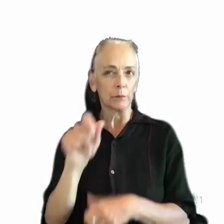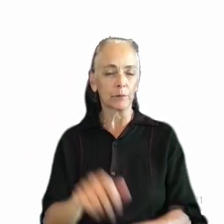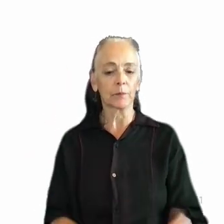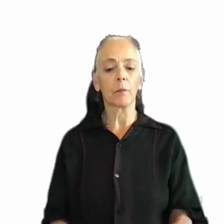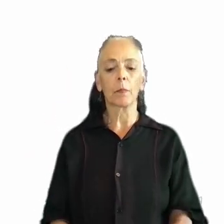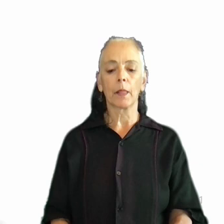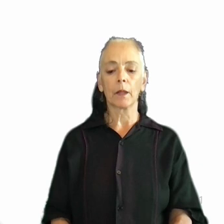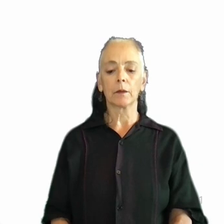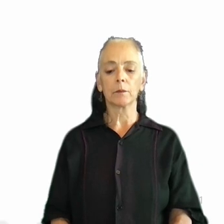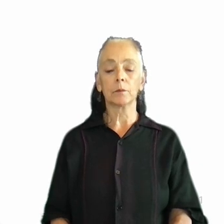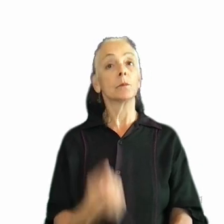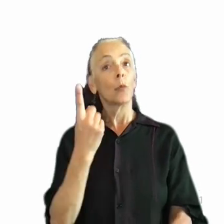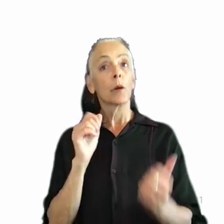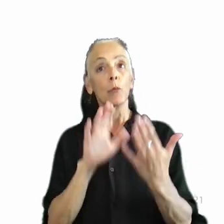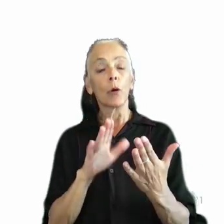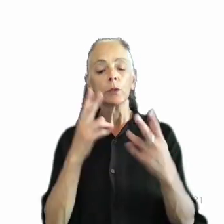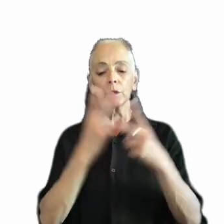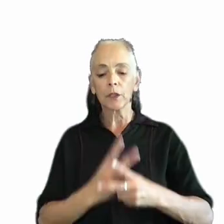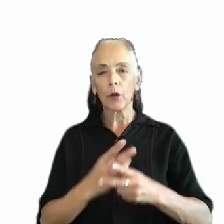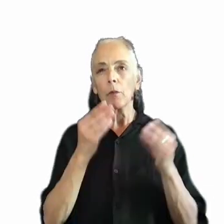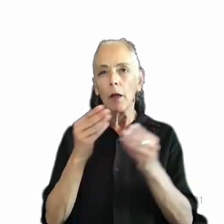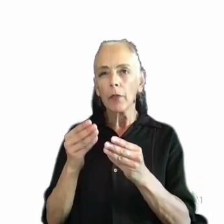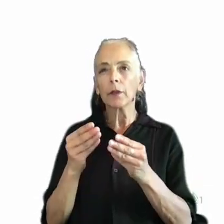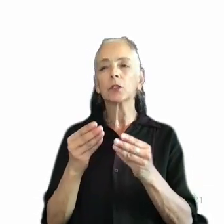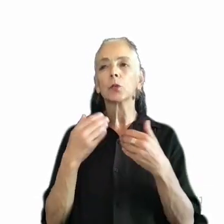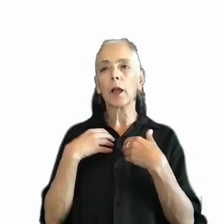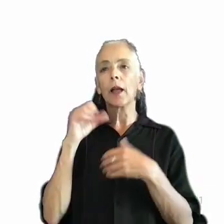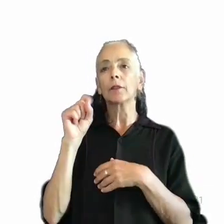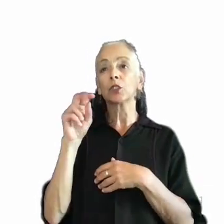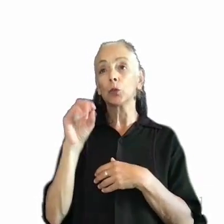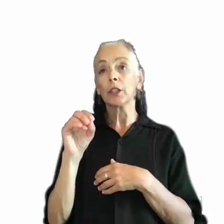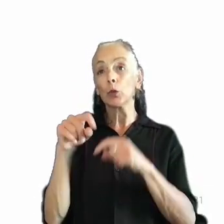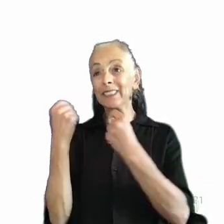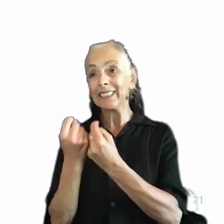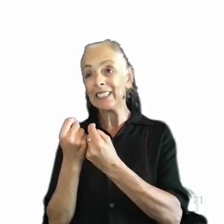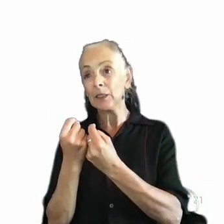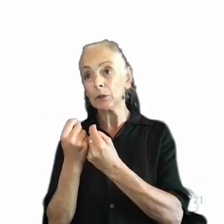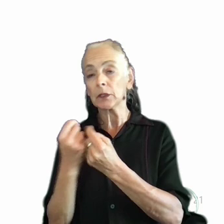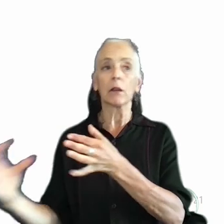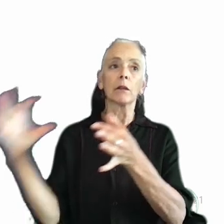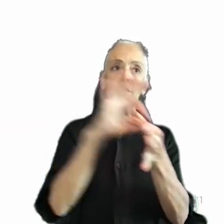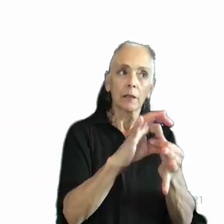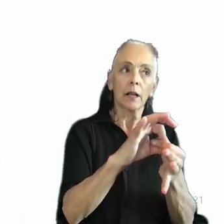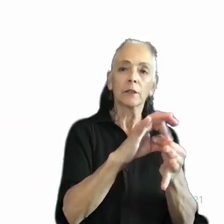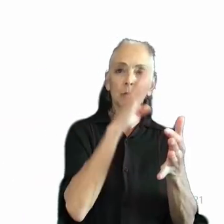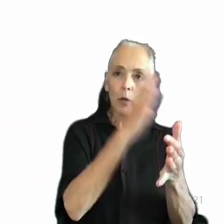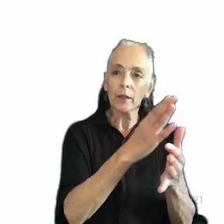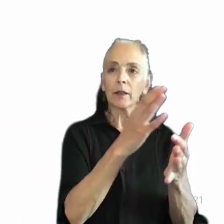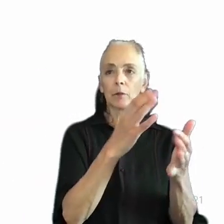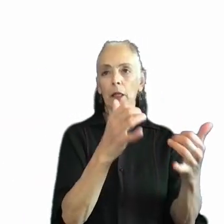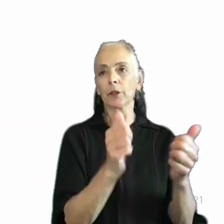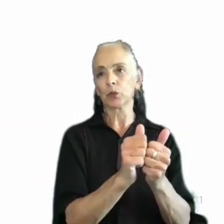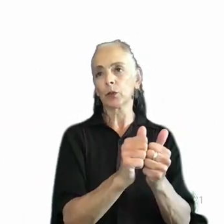ways we've done this is by figuring out methods where we can put studio teams in direct contact with players with disabilities so they can deep dive during their feature